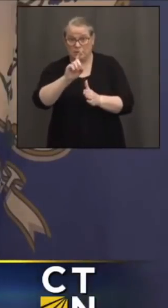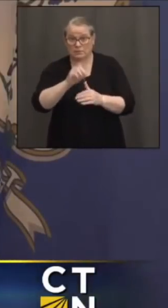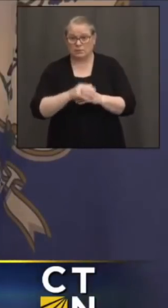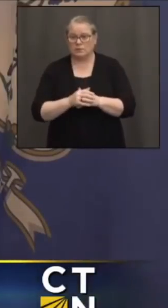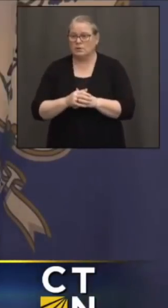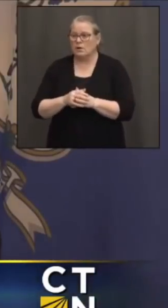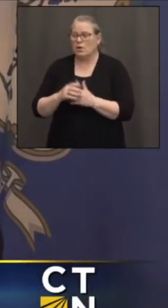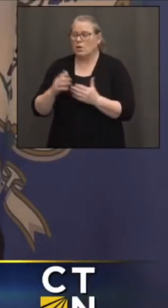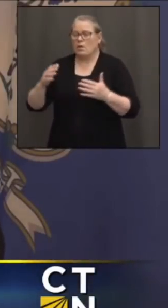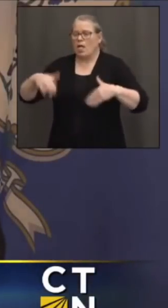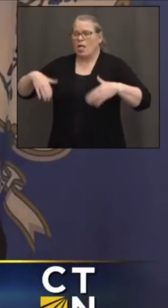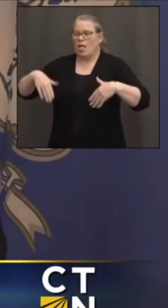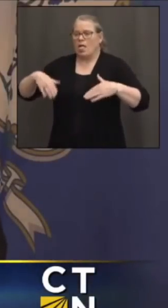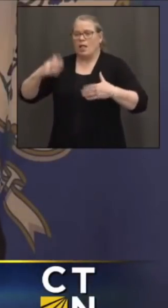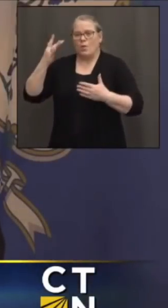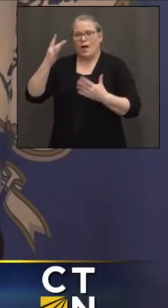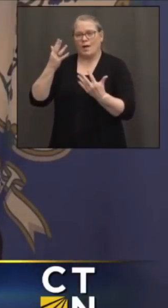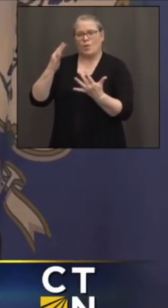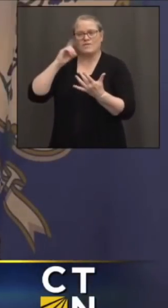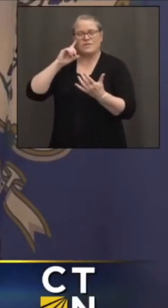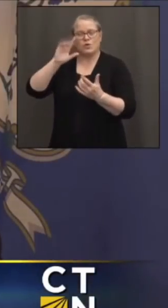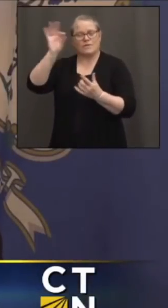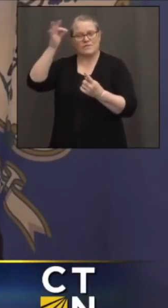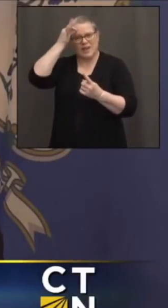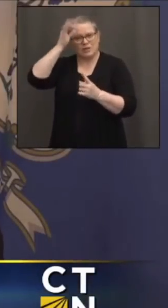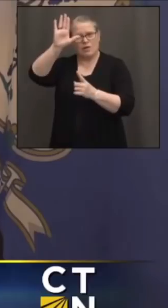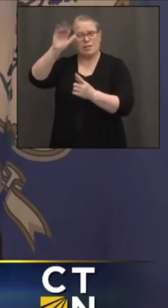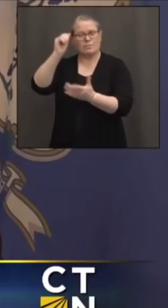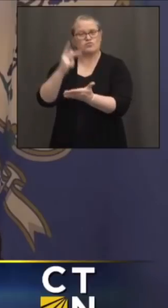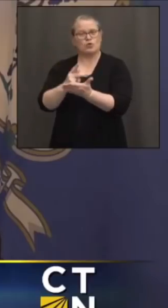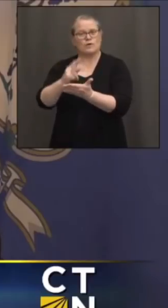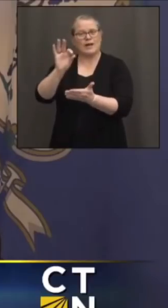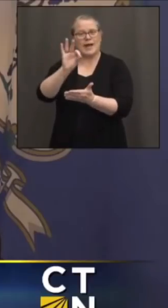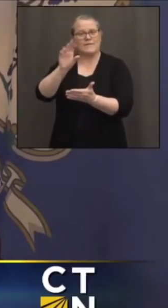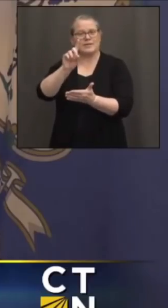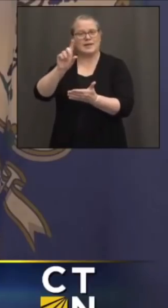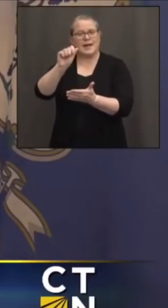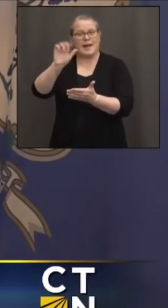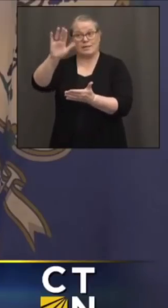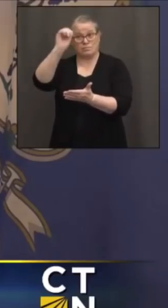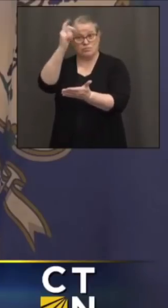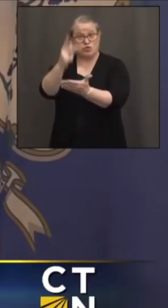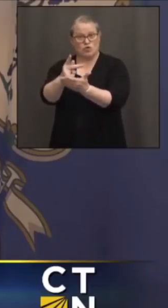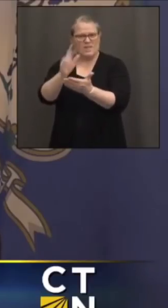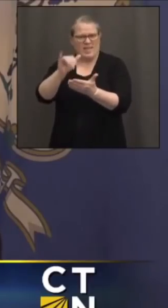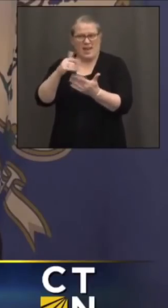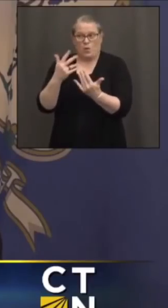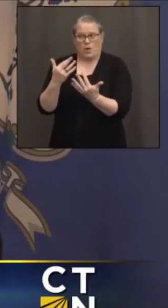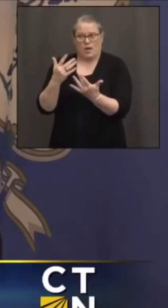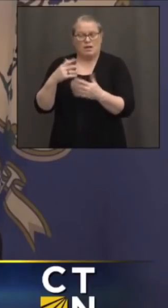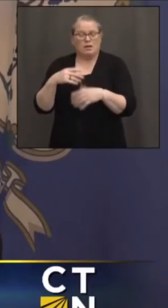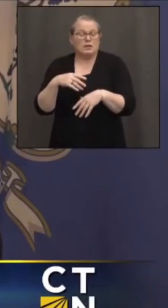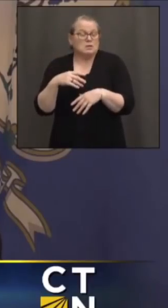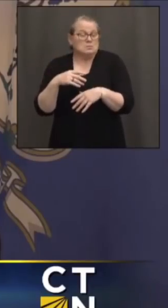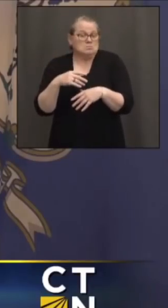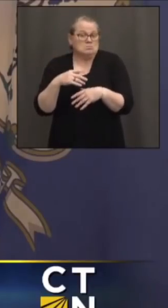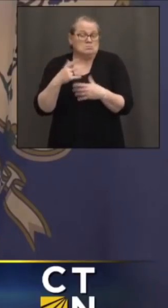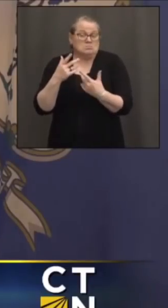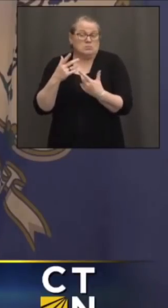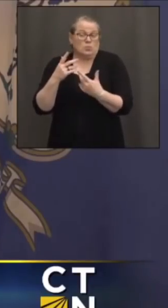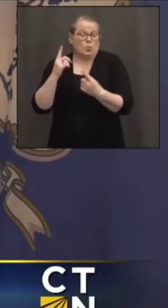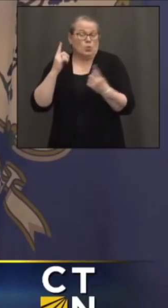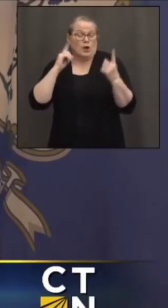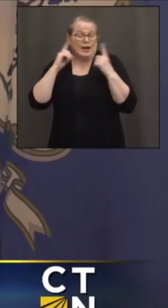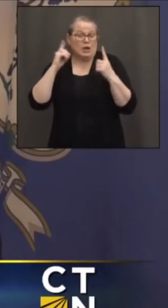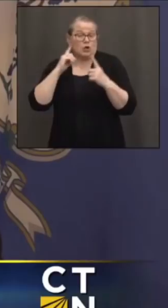FDA has still got to approve. You know, rumor has it, rumor has it, that it'll probably be in the next month or so